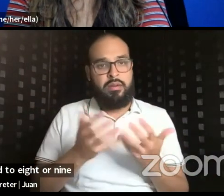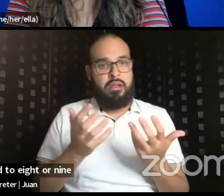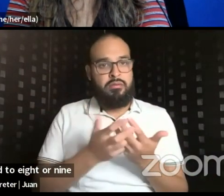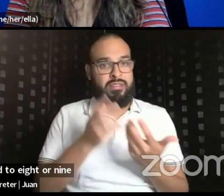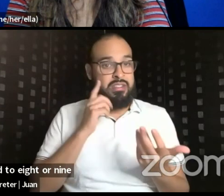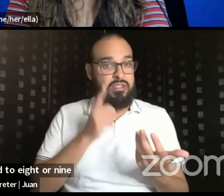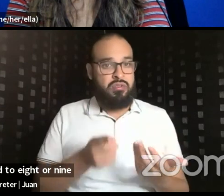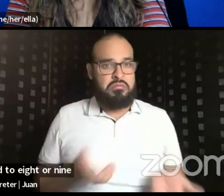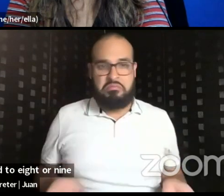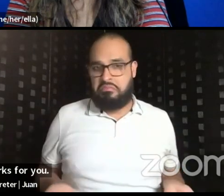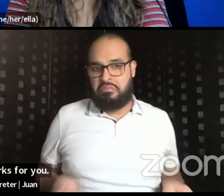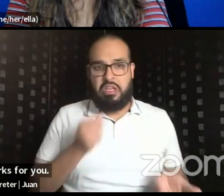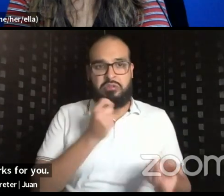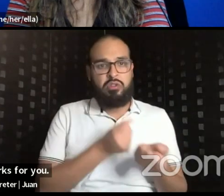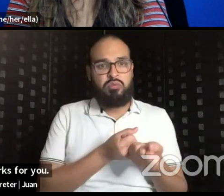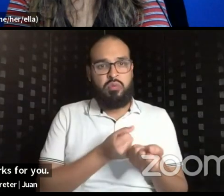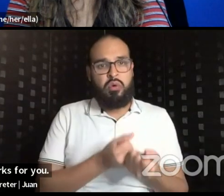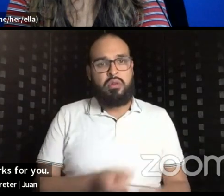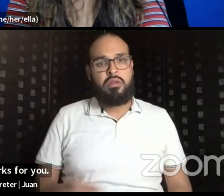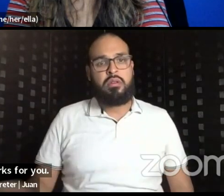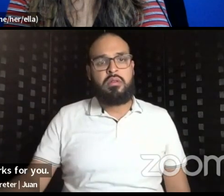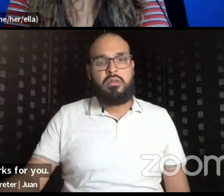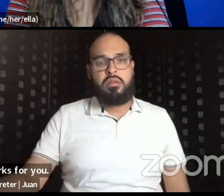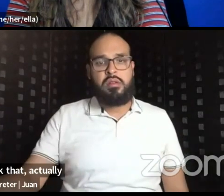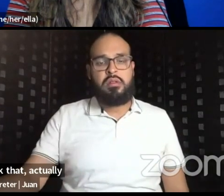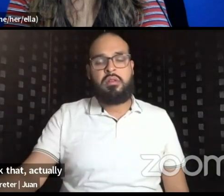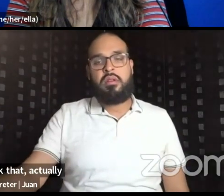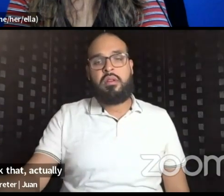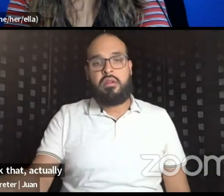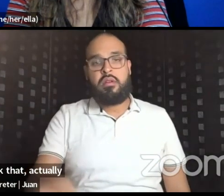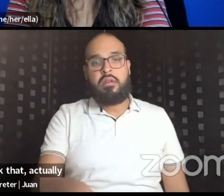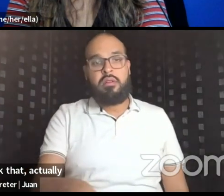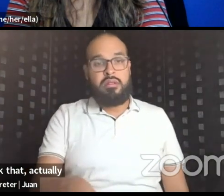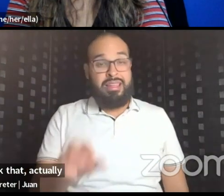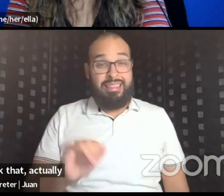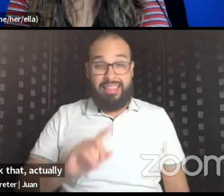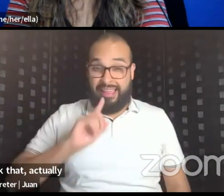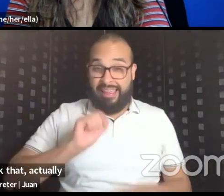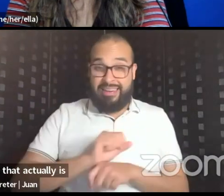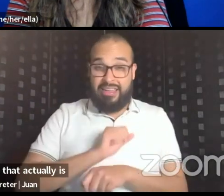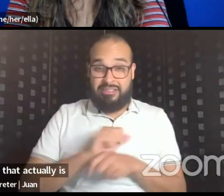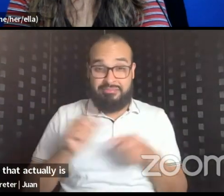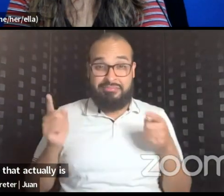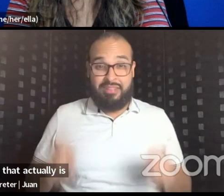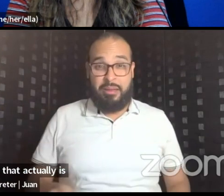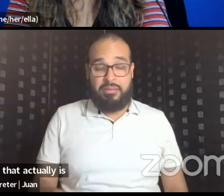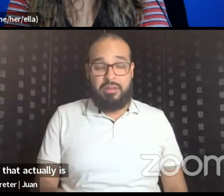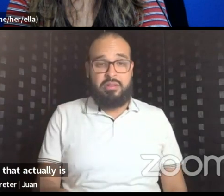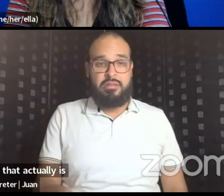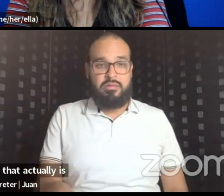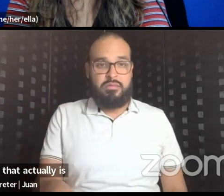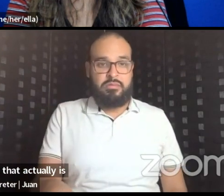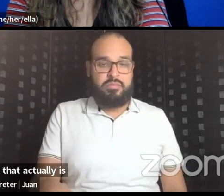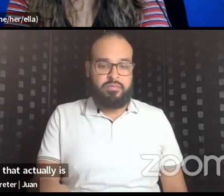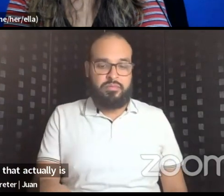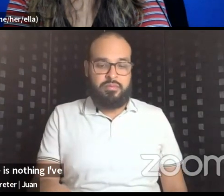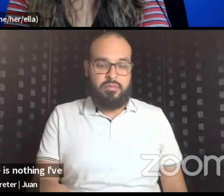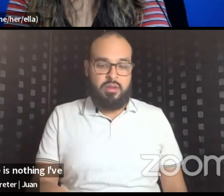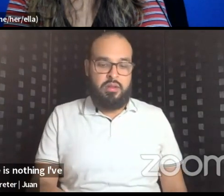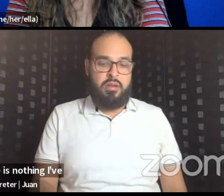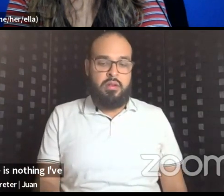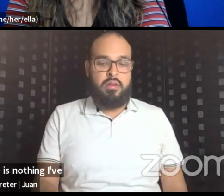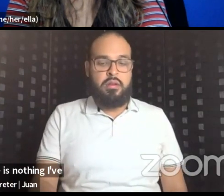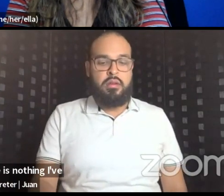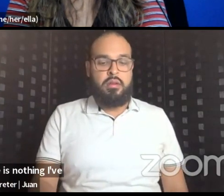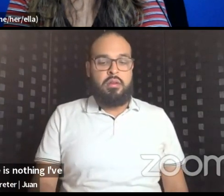Um, that doesn't support it. So I think that actually is true and exists. Like there, there is nothing I've ever felt like I didn't get